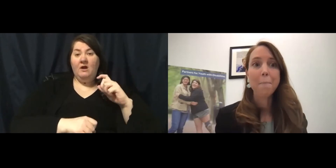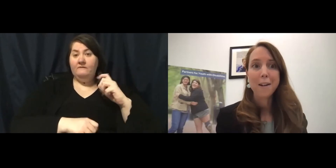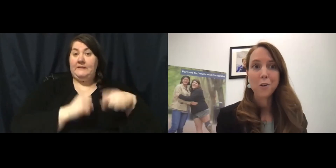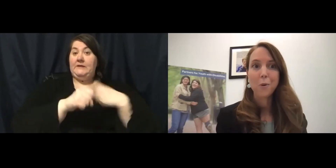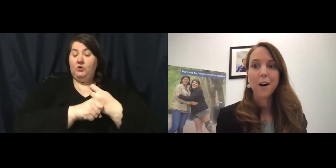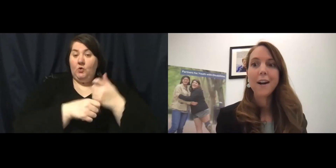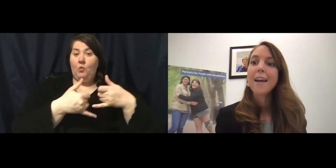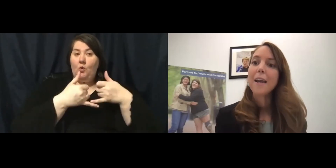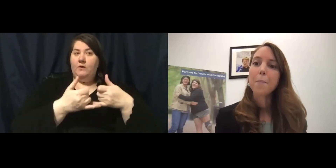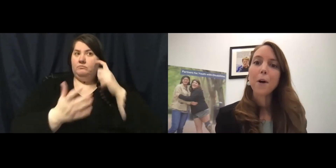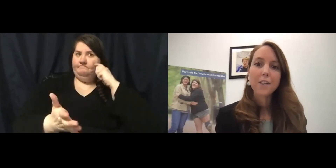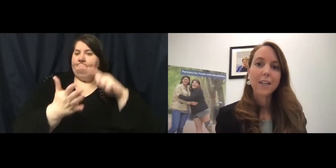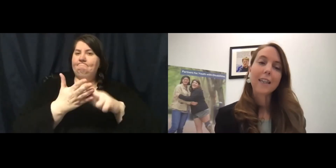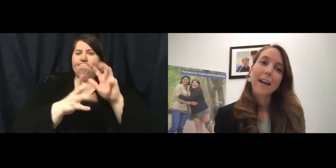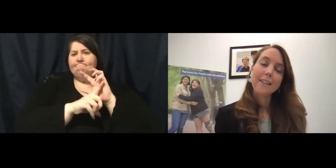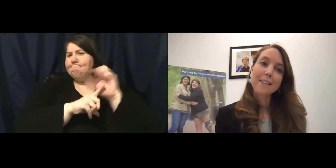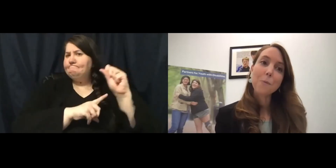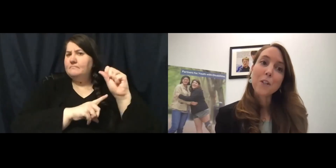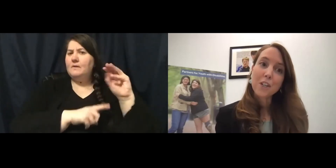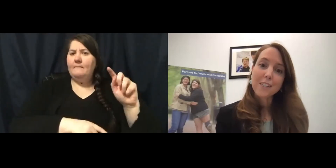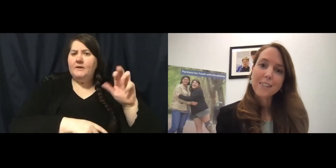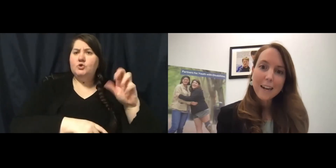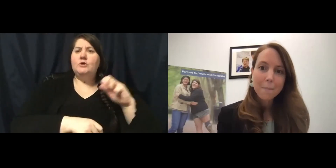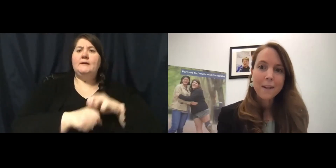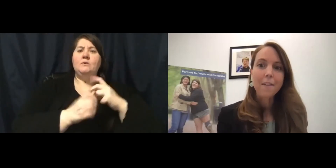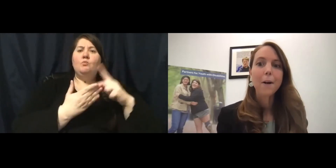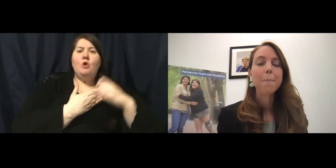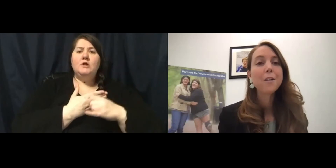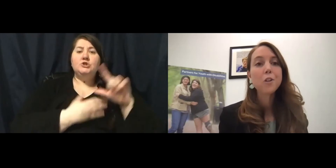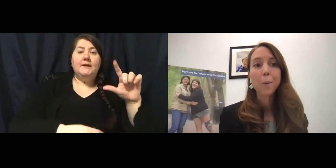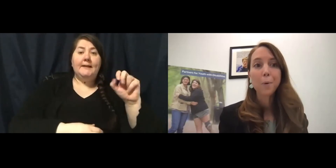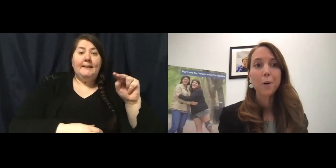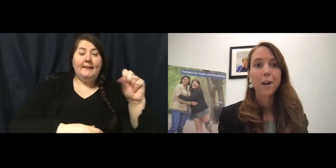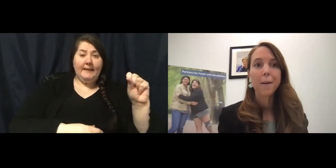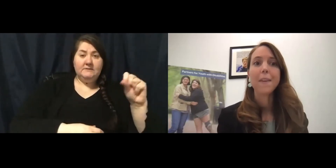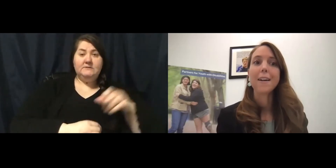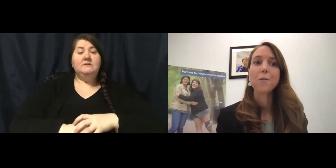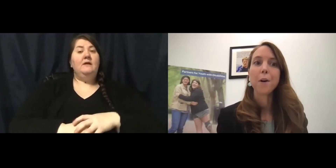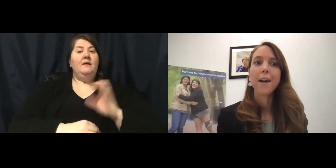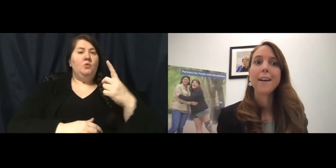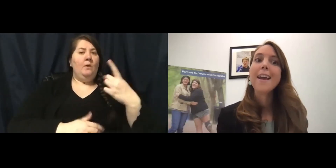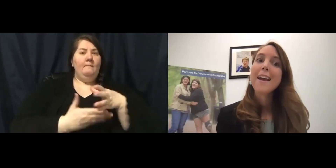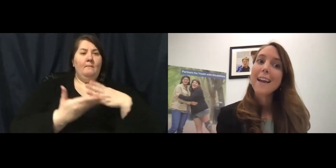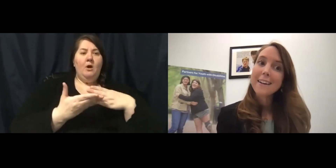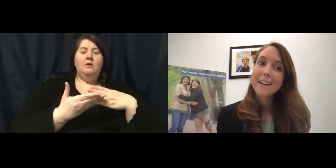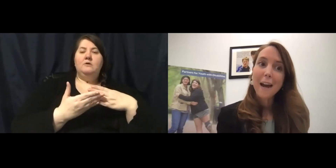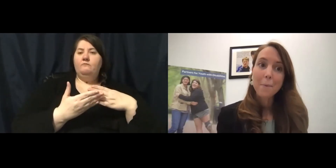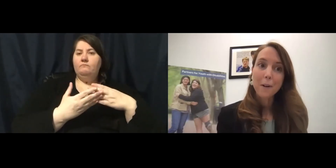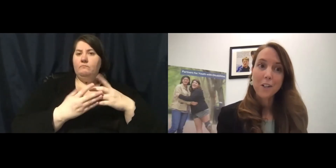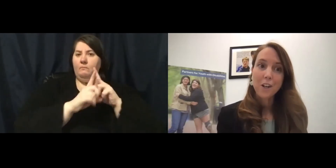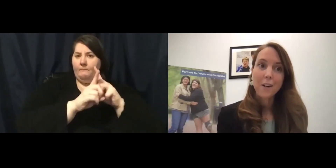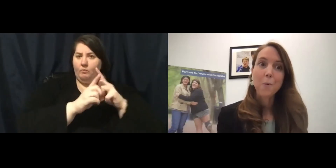mentor in project lens, which is a segment of our mentoring program that is run in